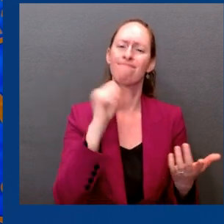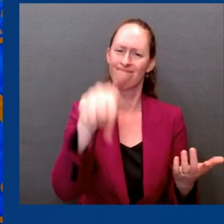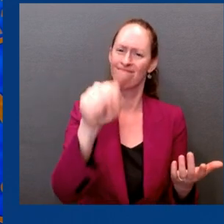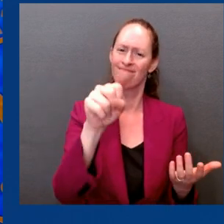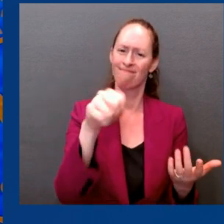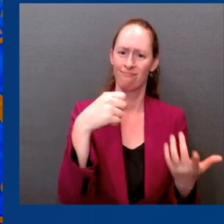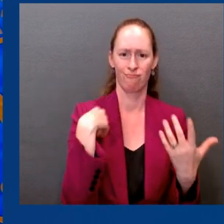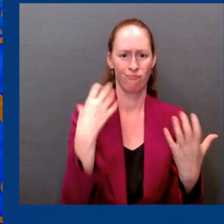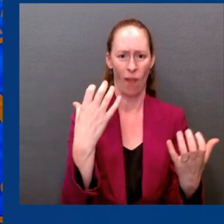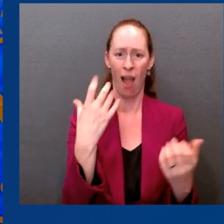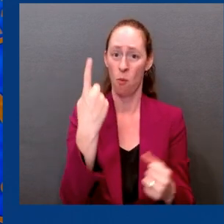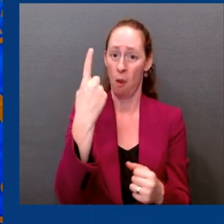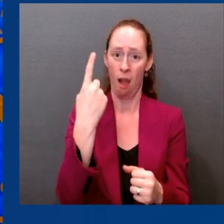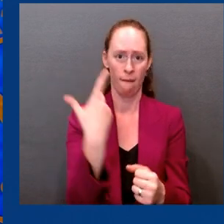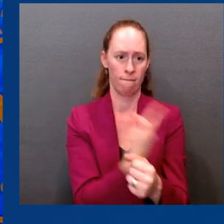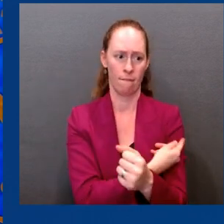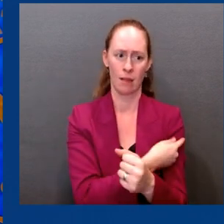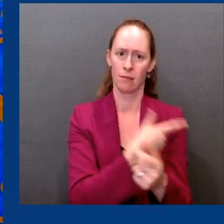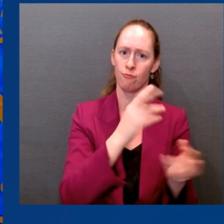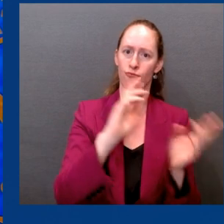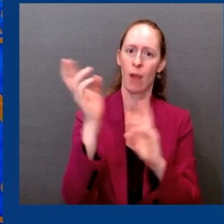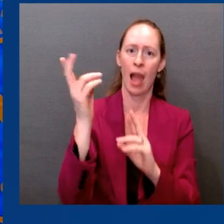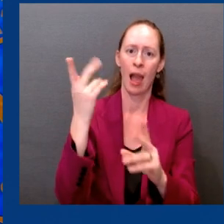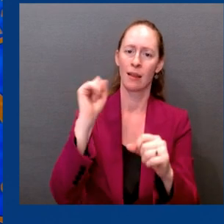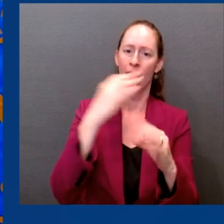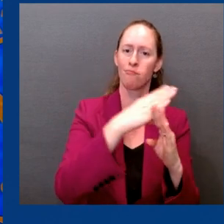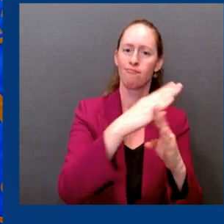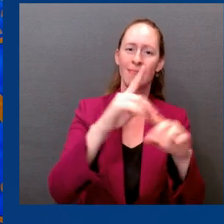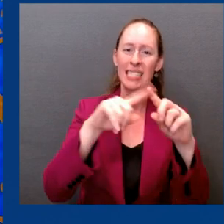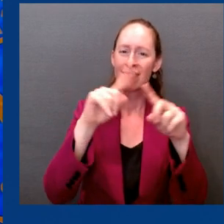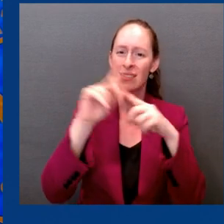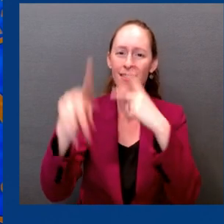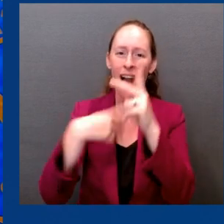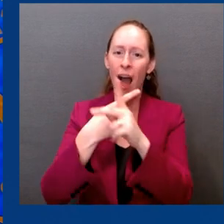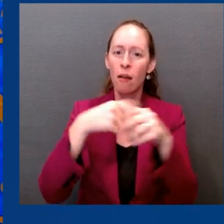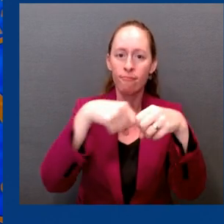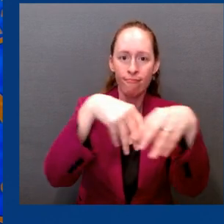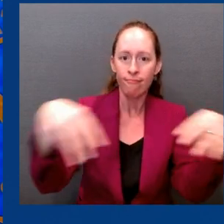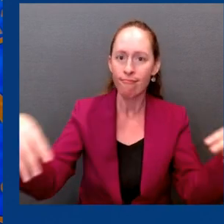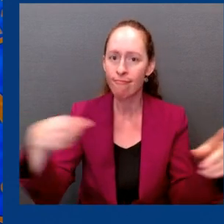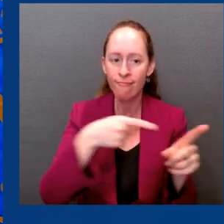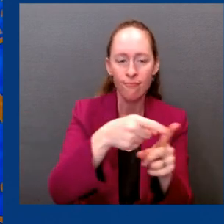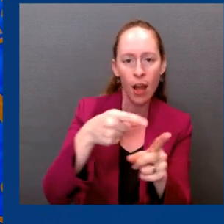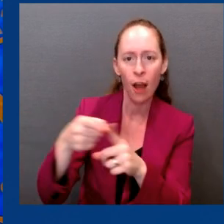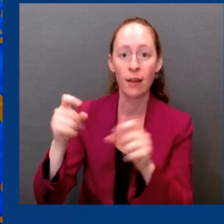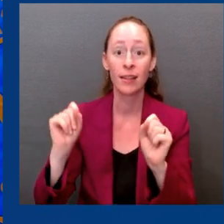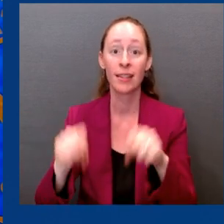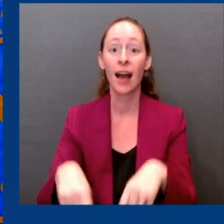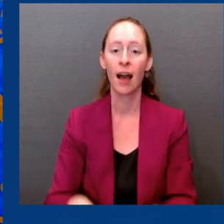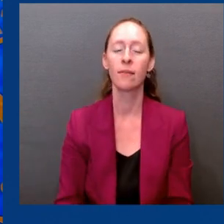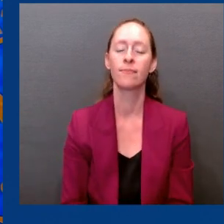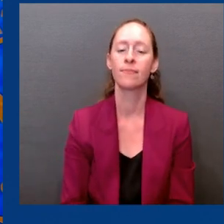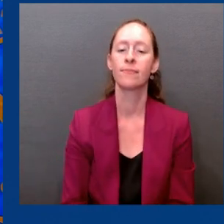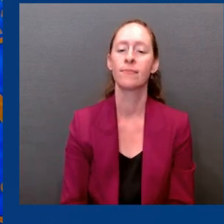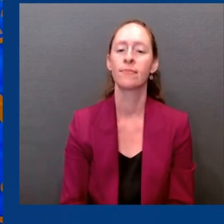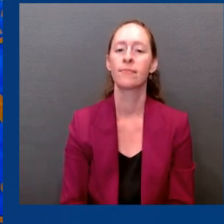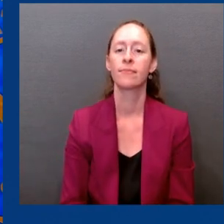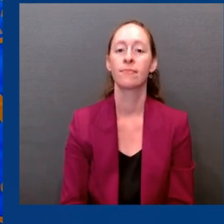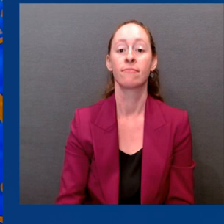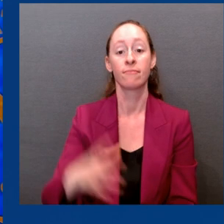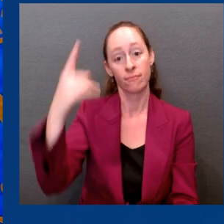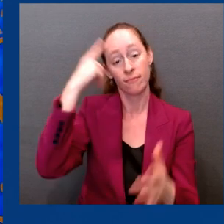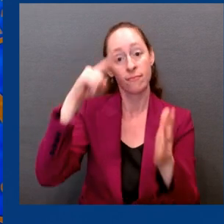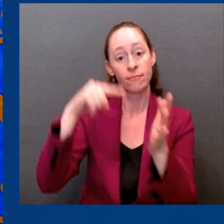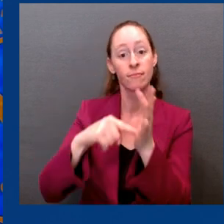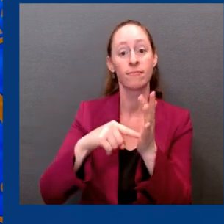immunogen to do that, hopefully even with mucosally administrated. But that's the long game. I believe, Alex, you're asking the short